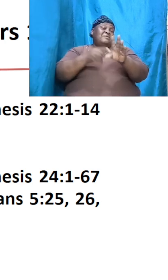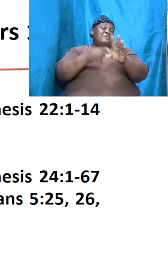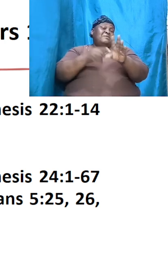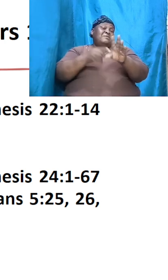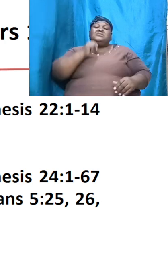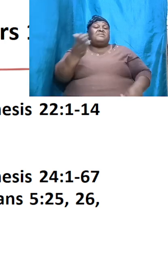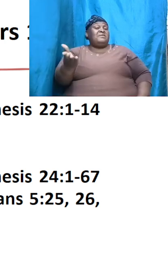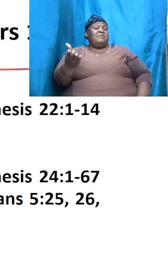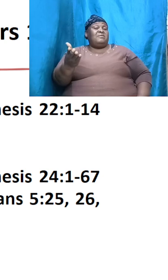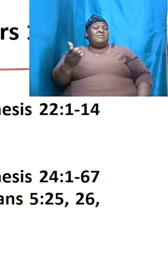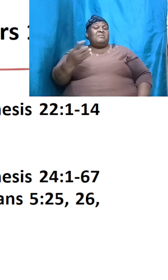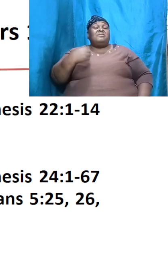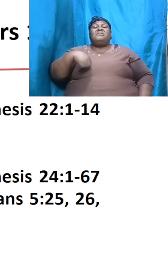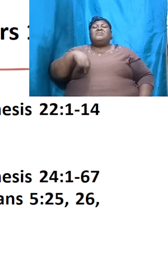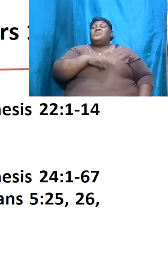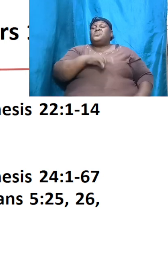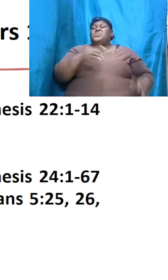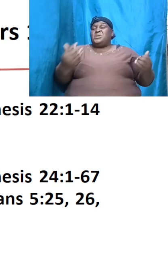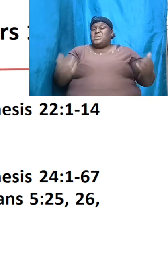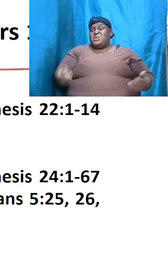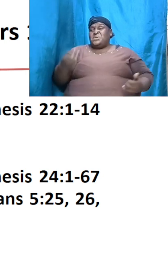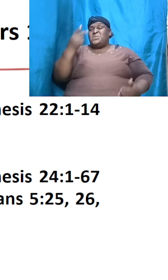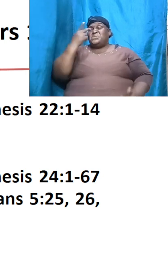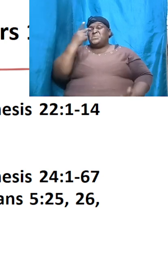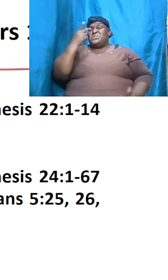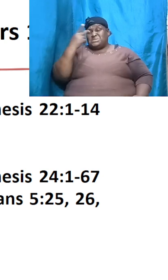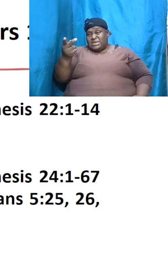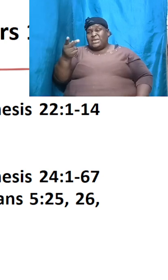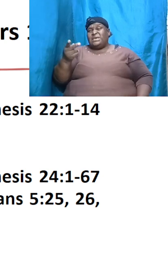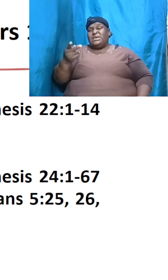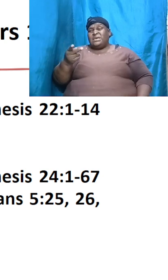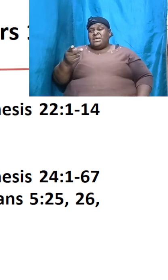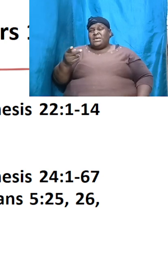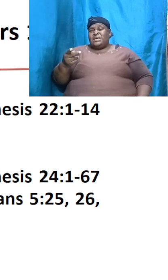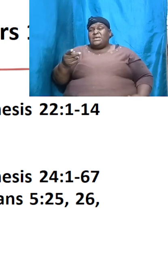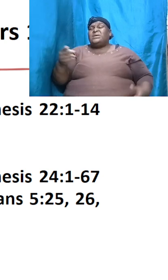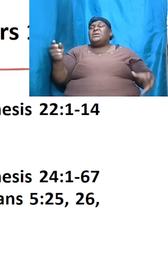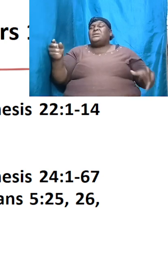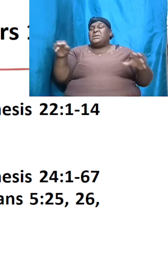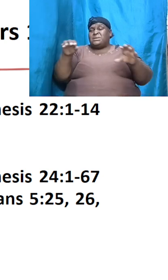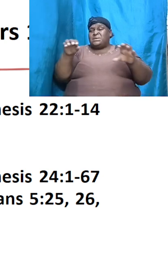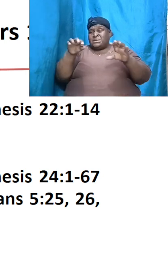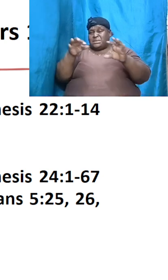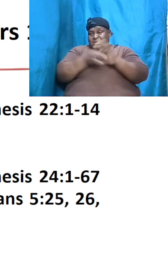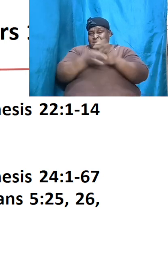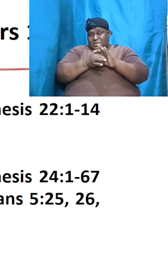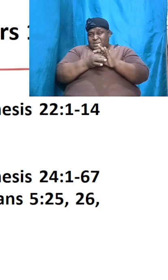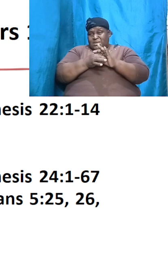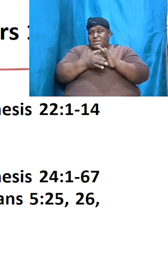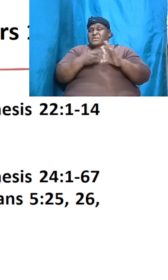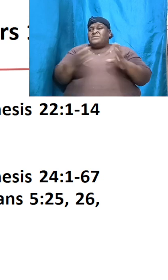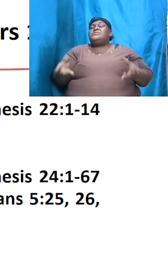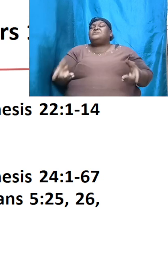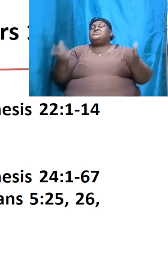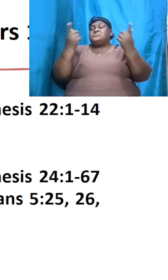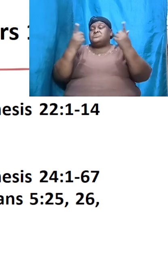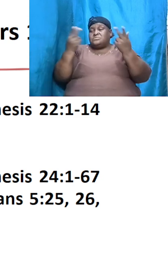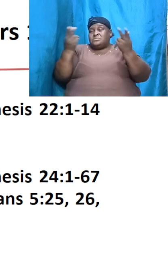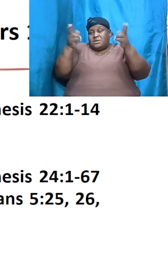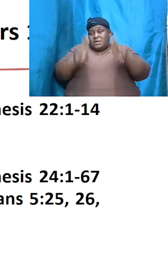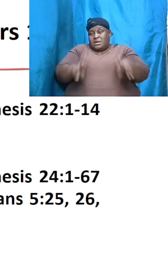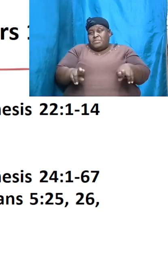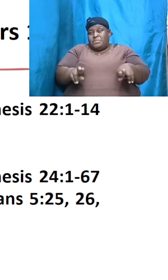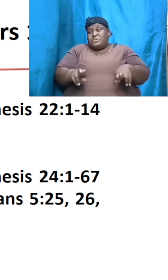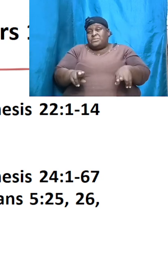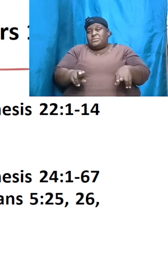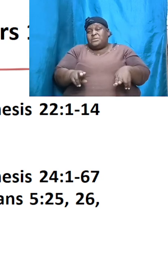when we now start to look closely and see the interconnection with things that were to come fitting the